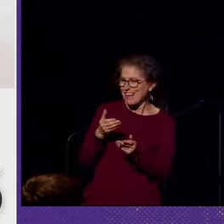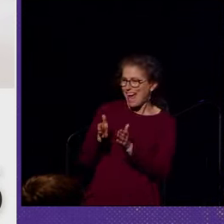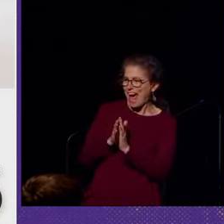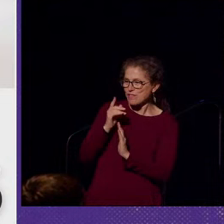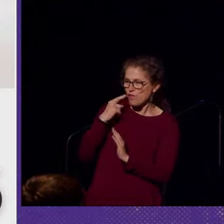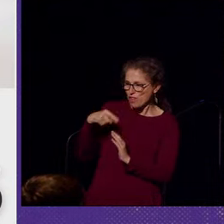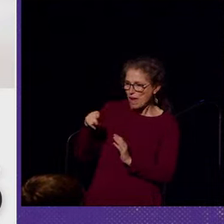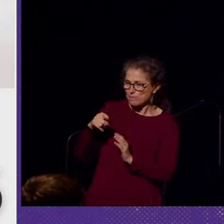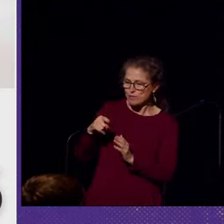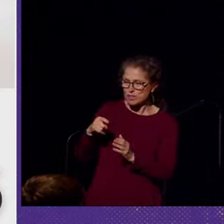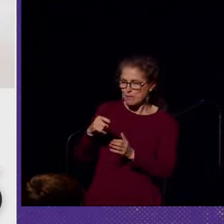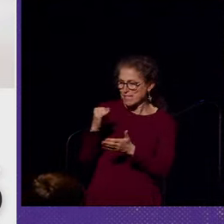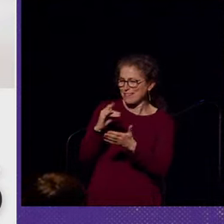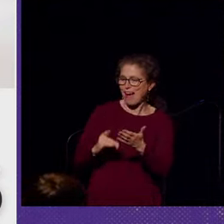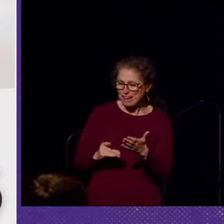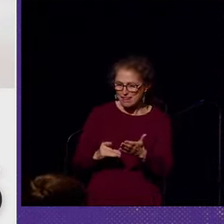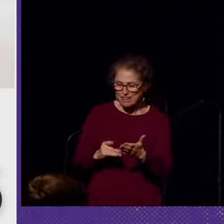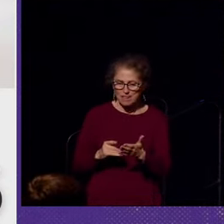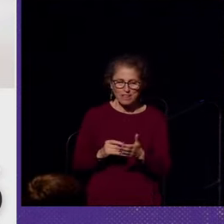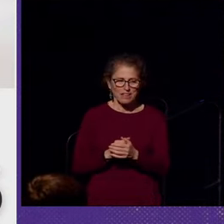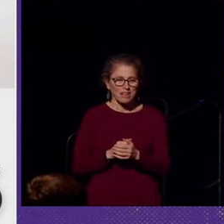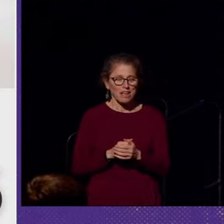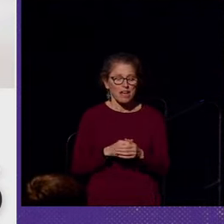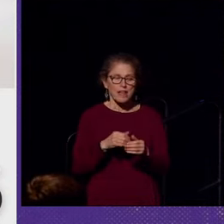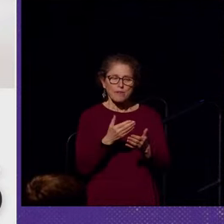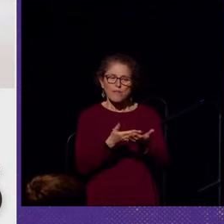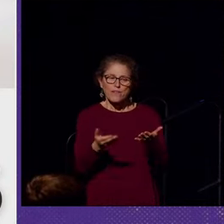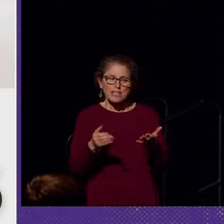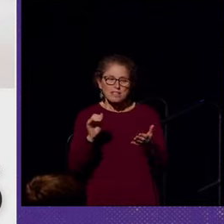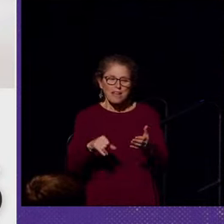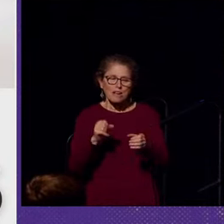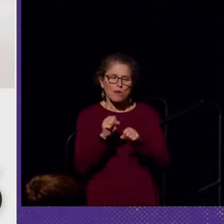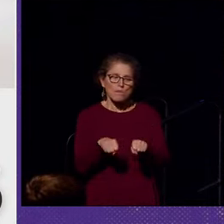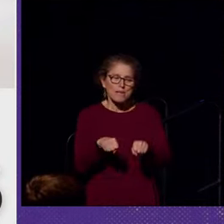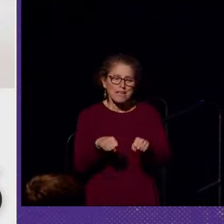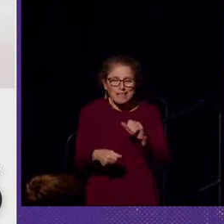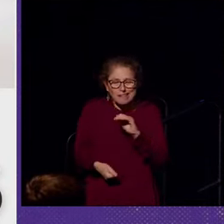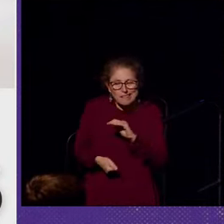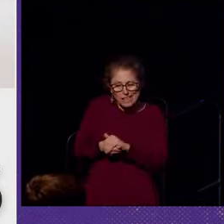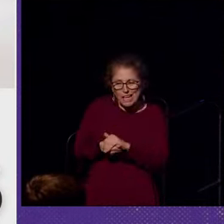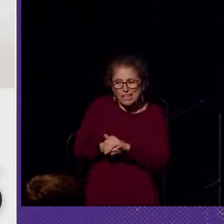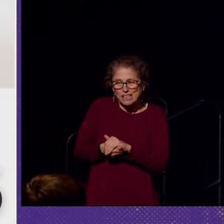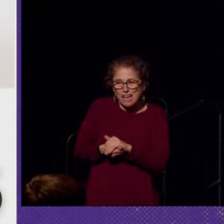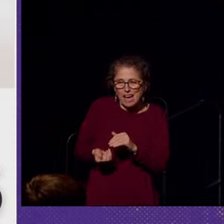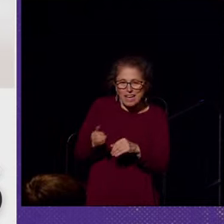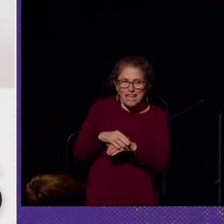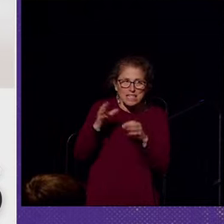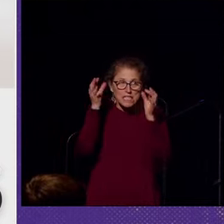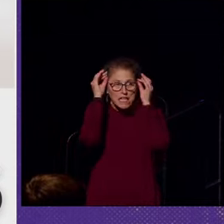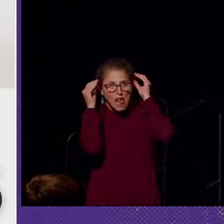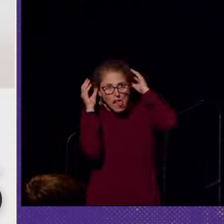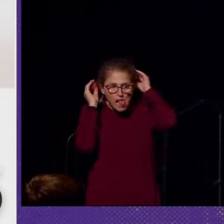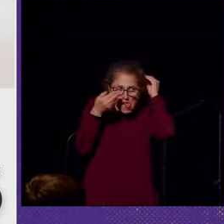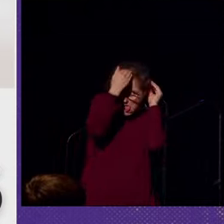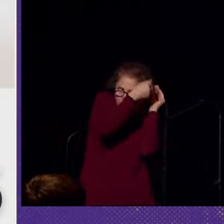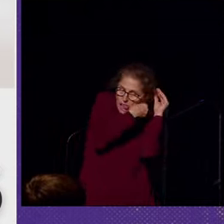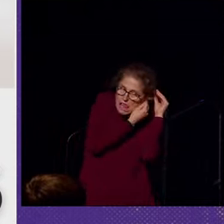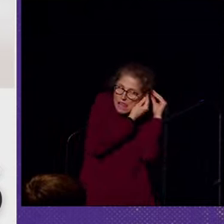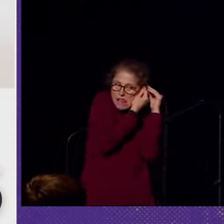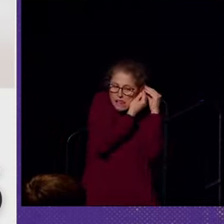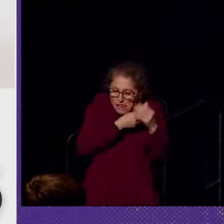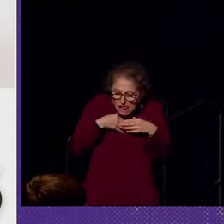Clients even had options of purchasing devices that could be concealed against the skin, the hair, the clothing, clothing,